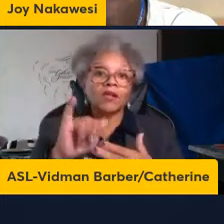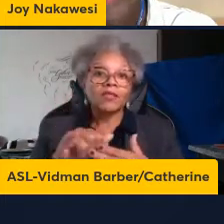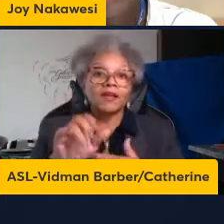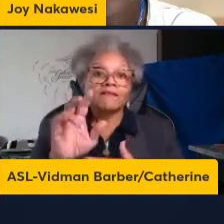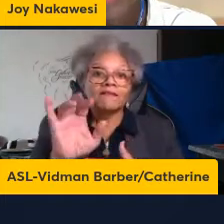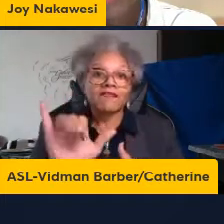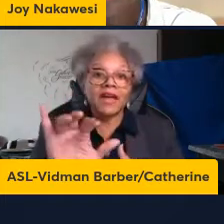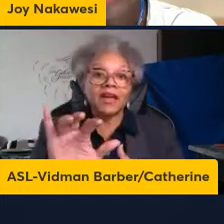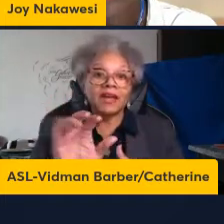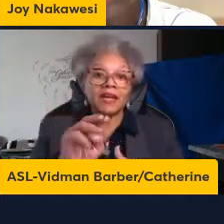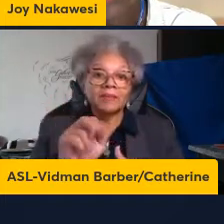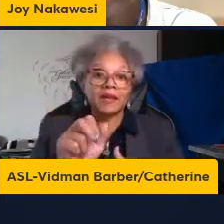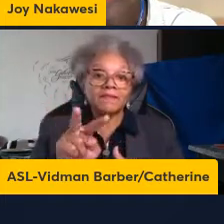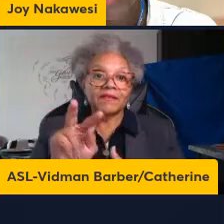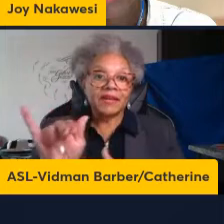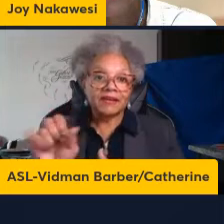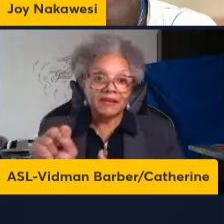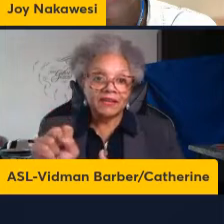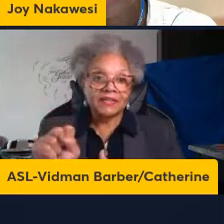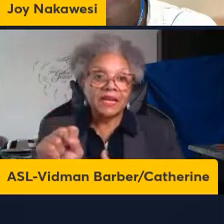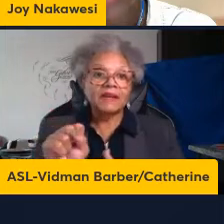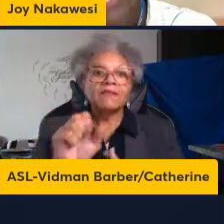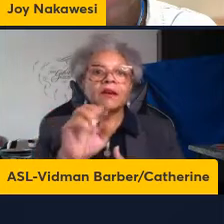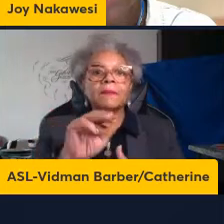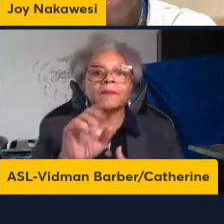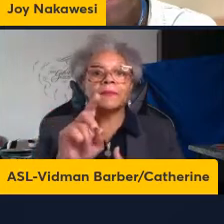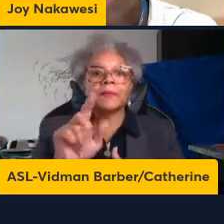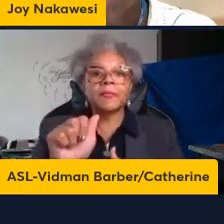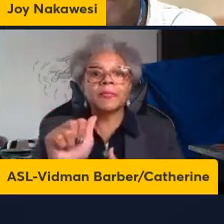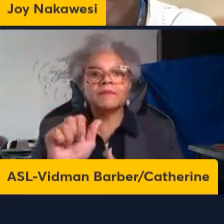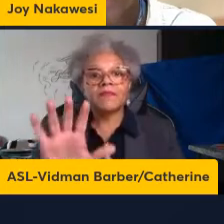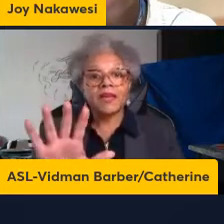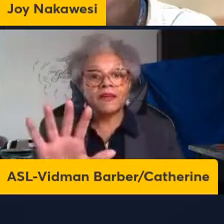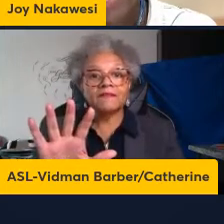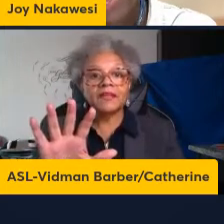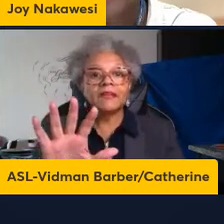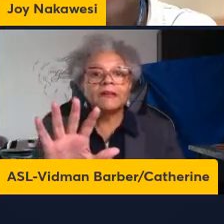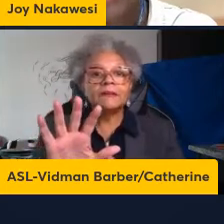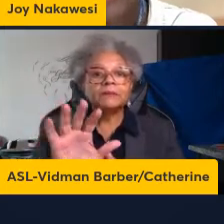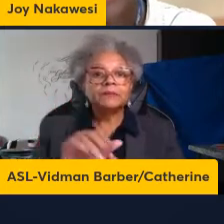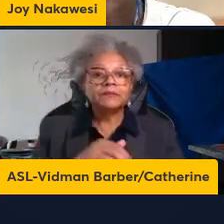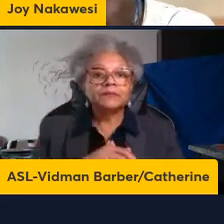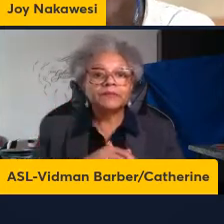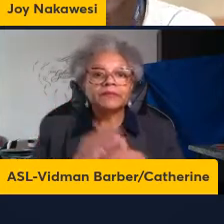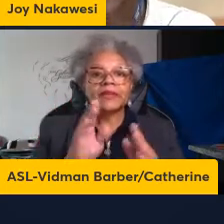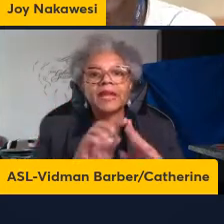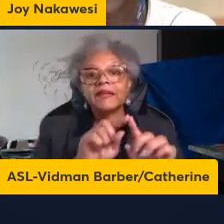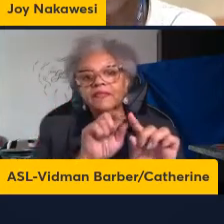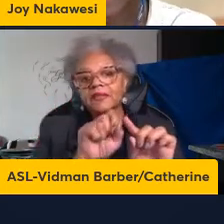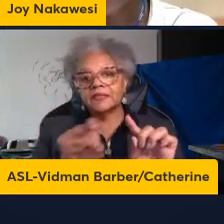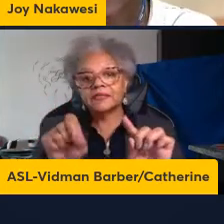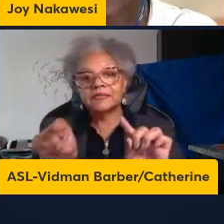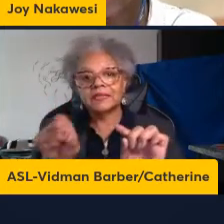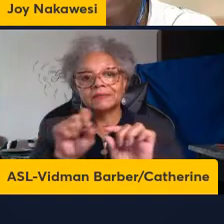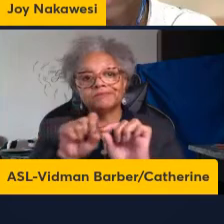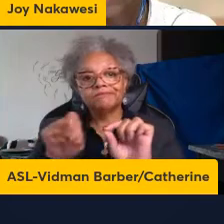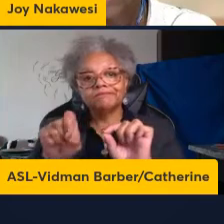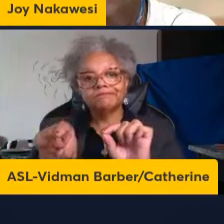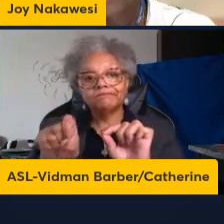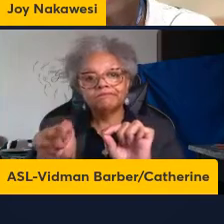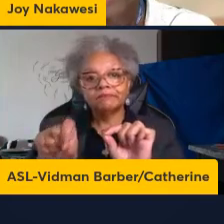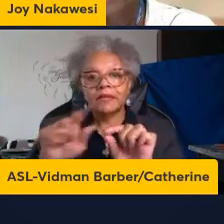both converge via the mitochondrial antiviral protein or the MIRVs and signaling via these adapter